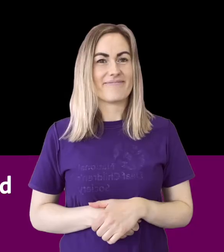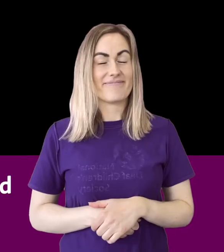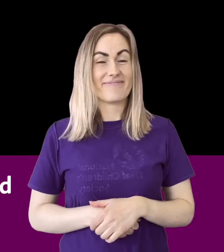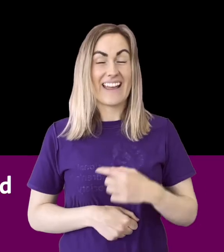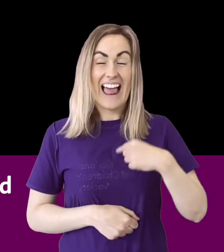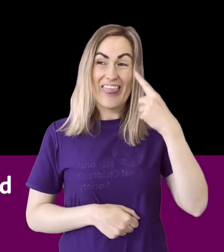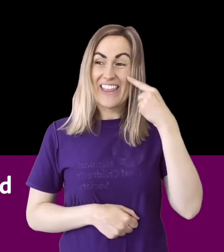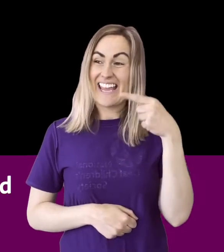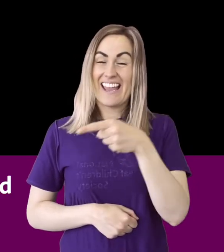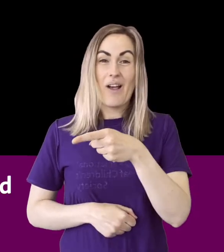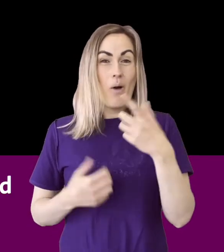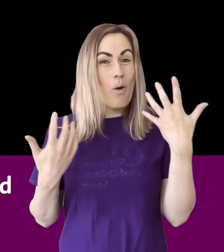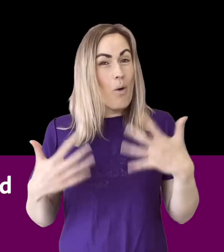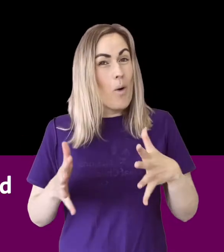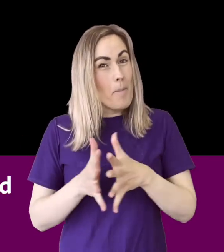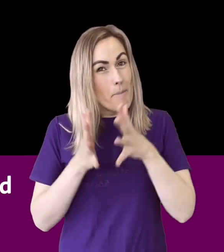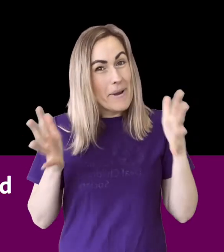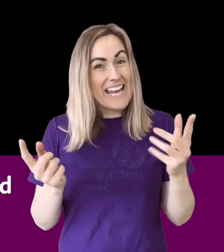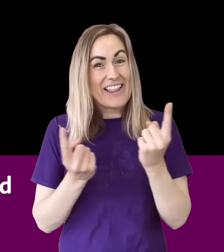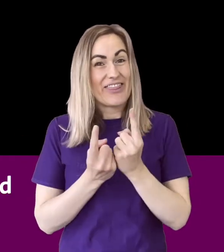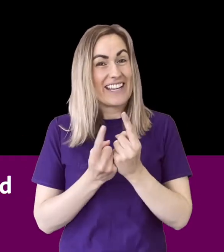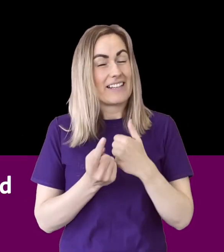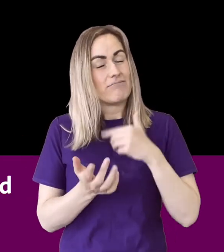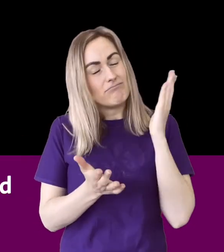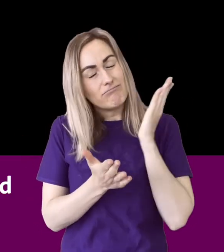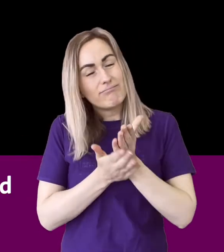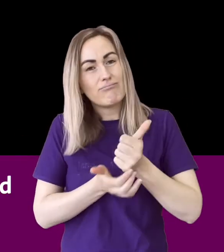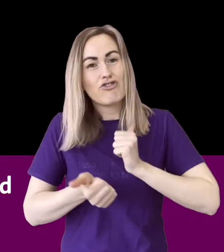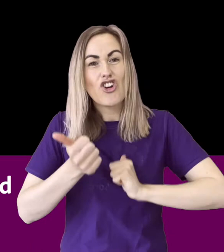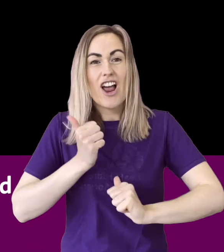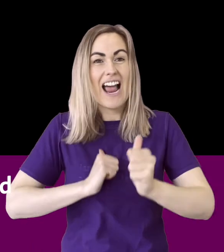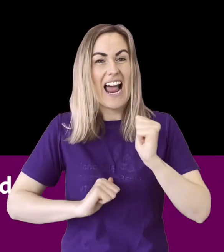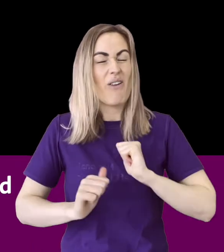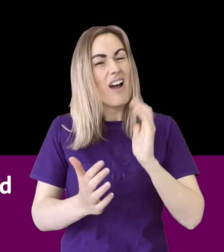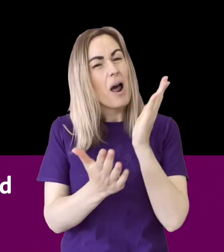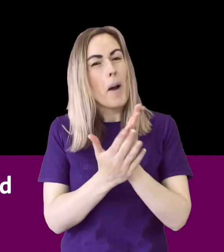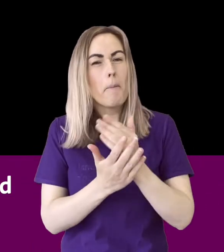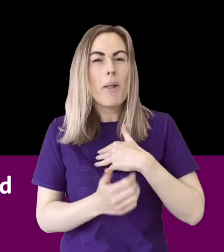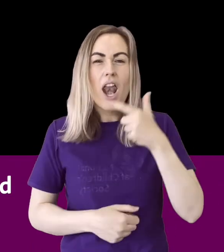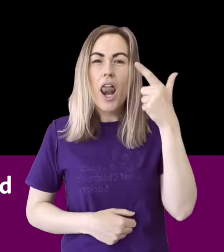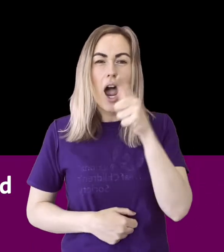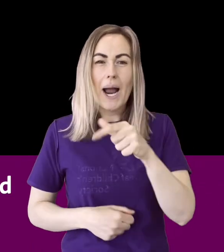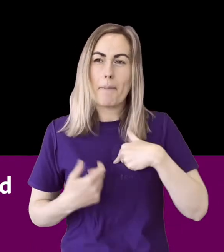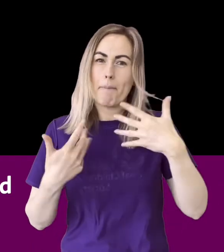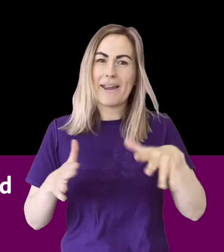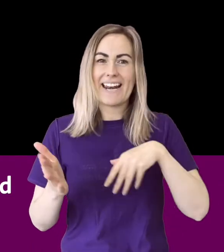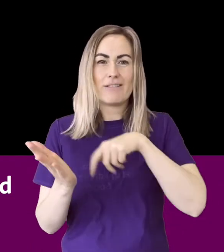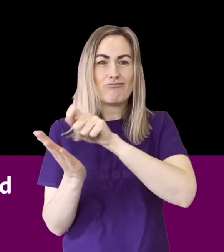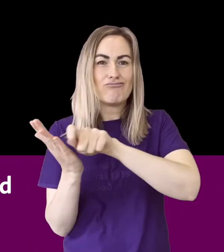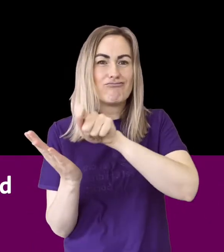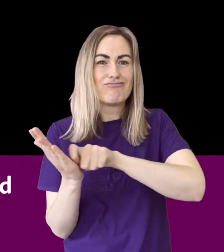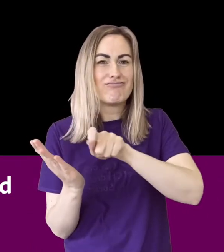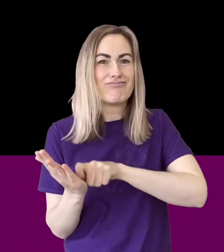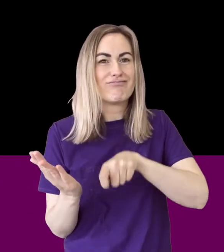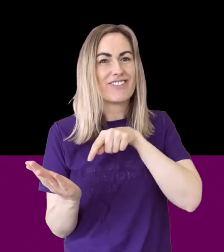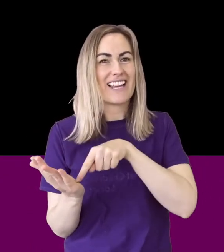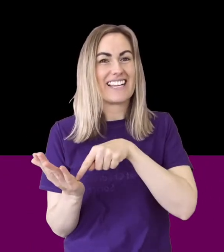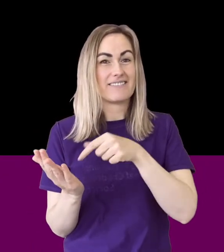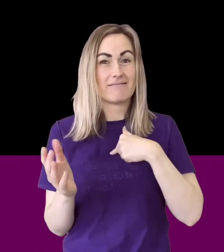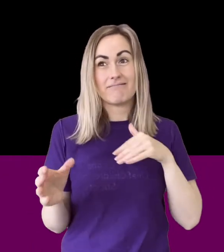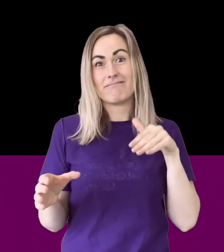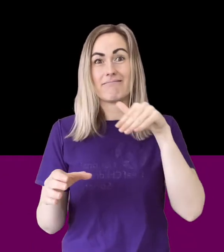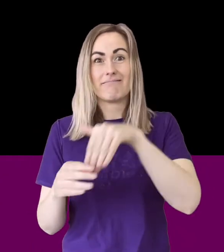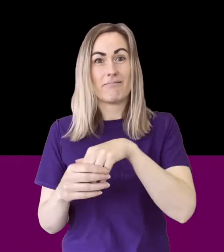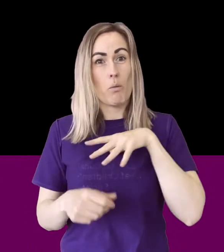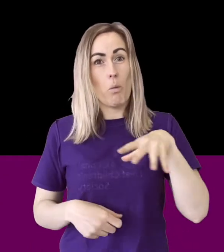I think it's a very big thing and I'm really proud and I'm really lucky to have written it to